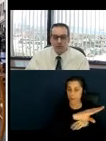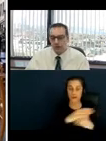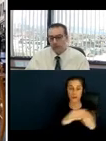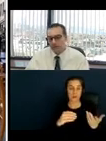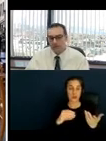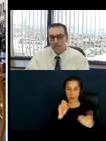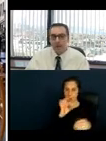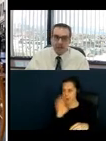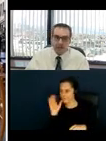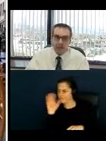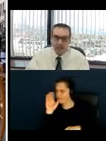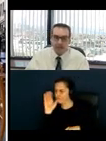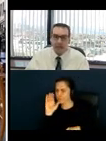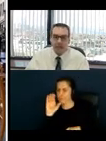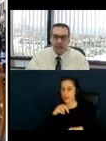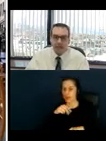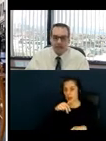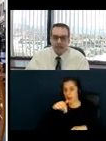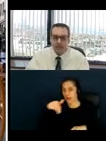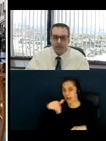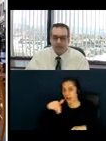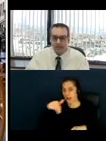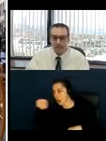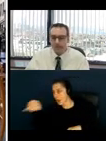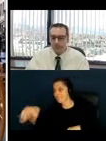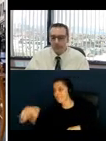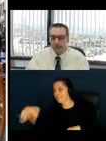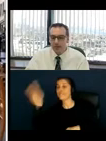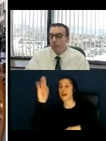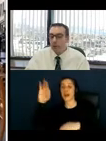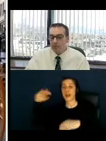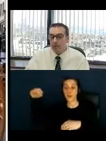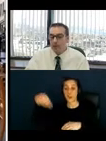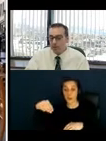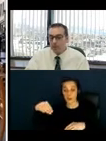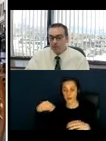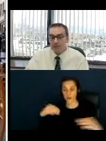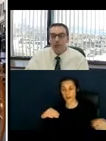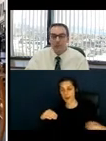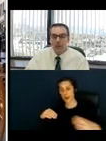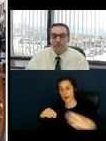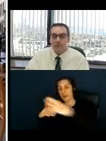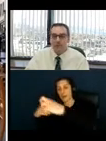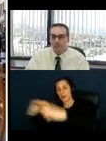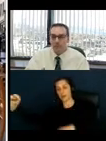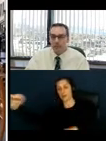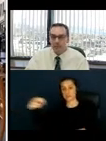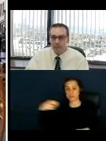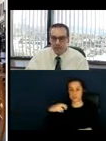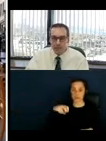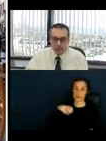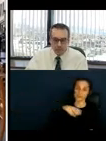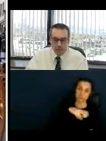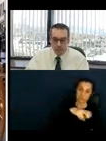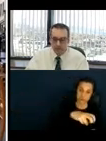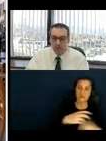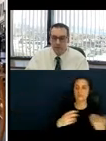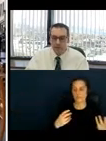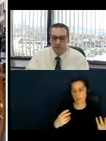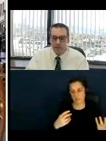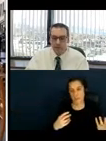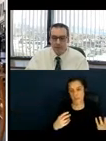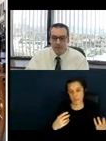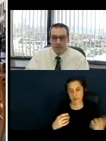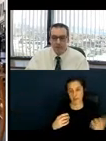cut, travel street back to the parklet. This allows someone, if it wasn't flush, somebody would have to navigate those three various